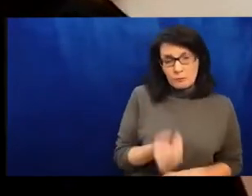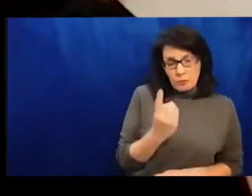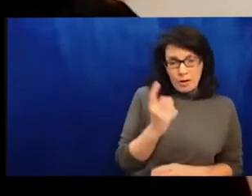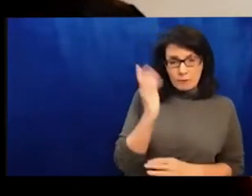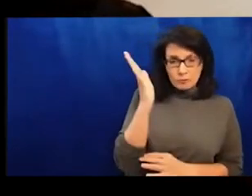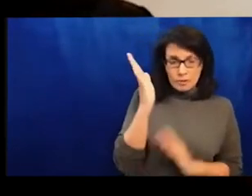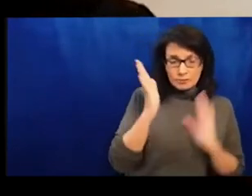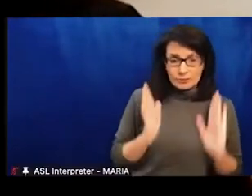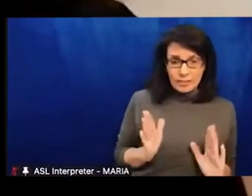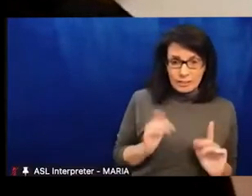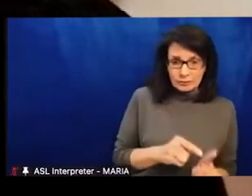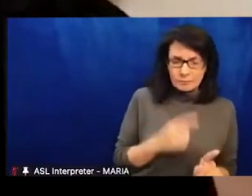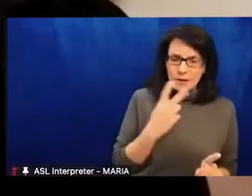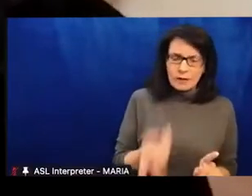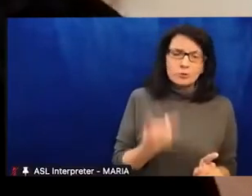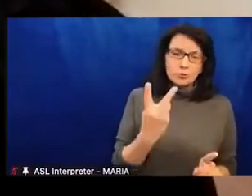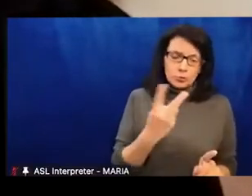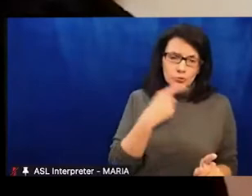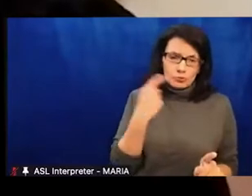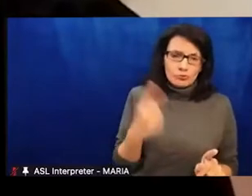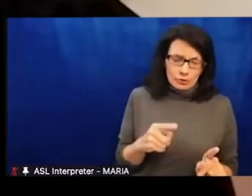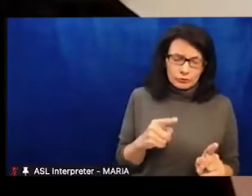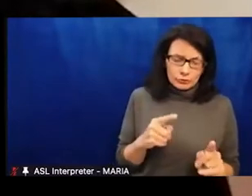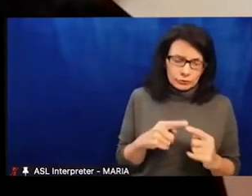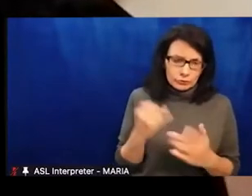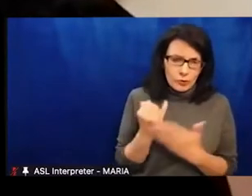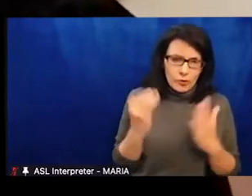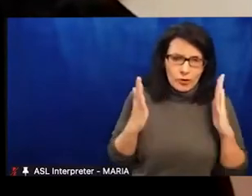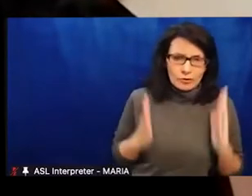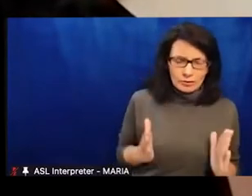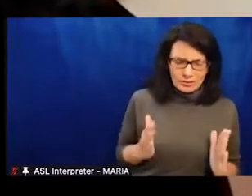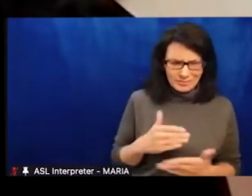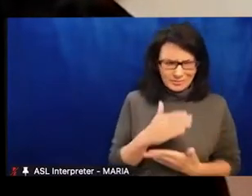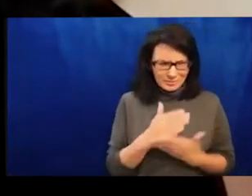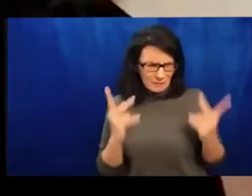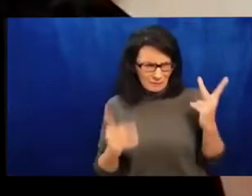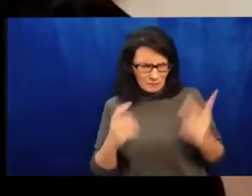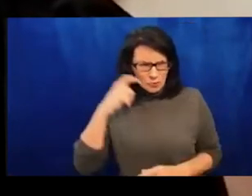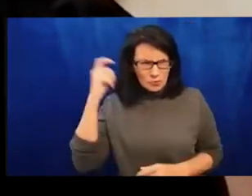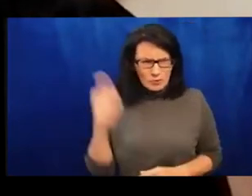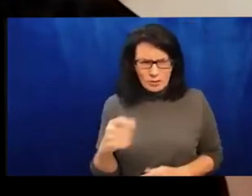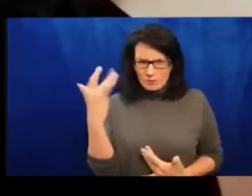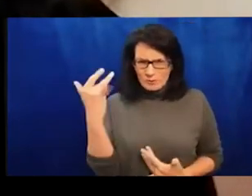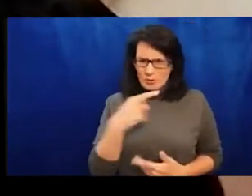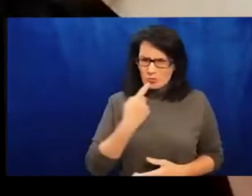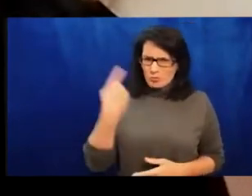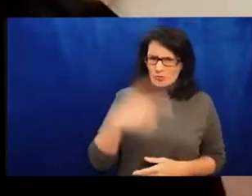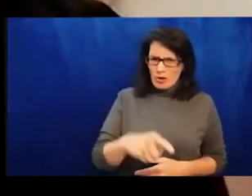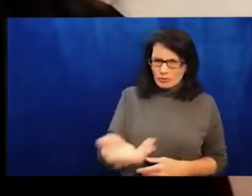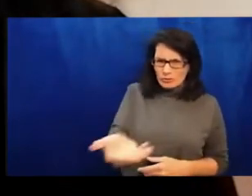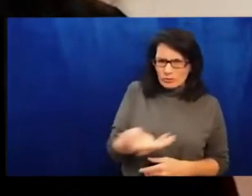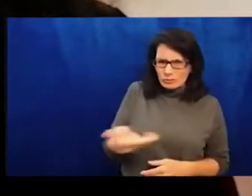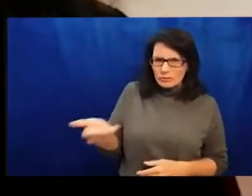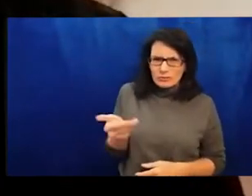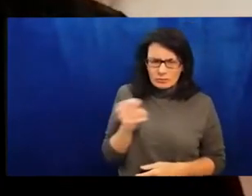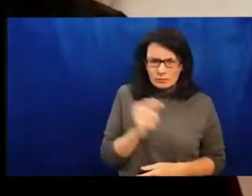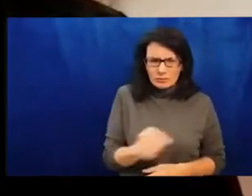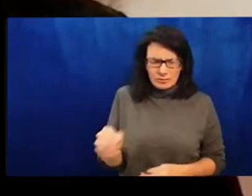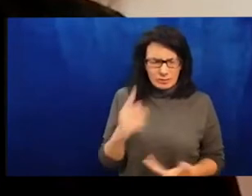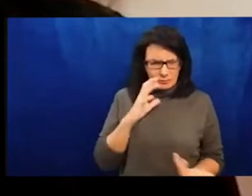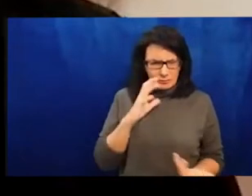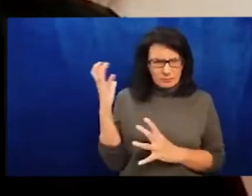that I want to acknowledge. We failed to notify the speakers of the full lineup in advance as confirmations came through